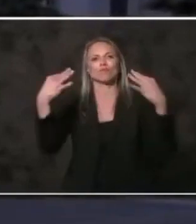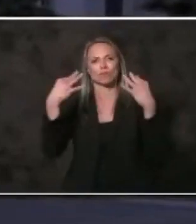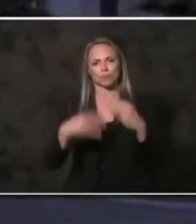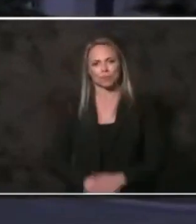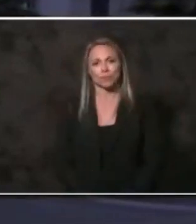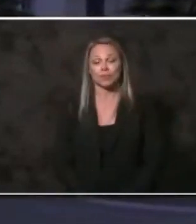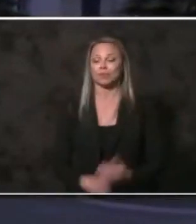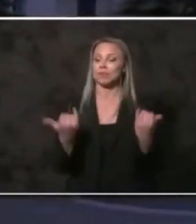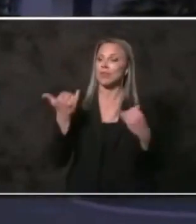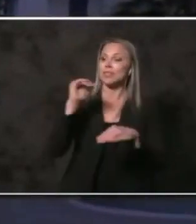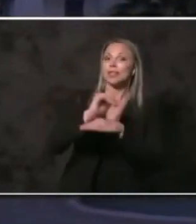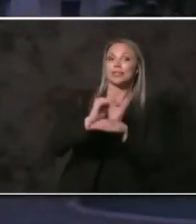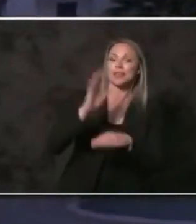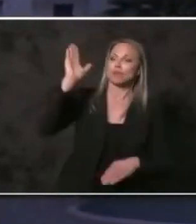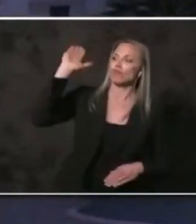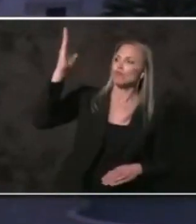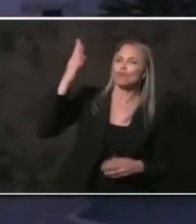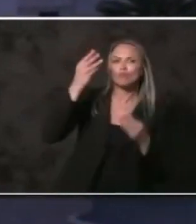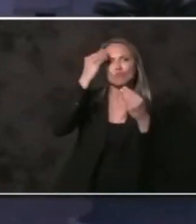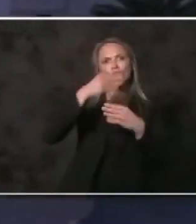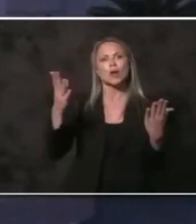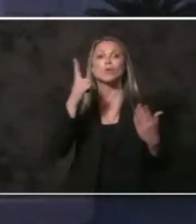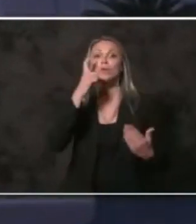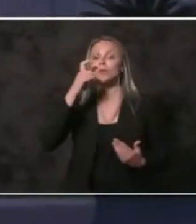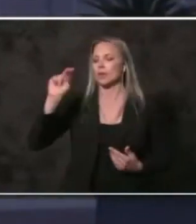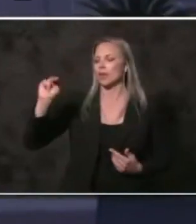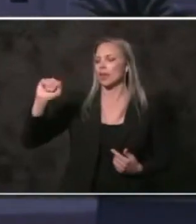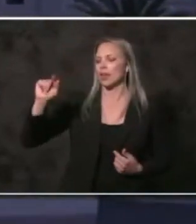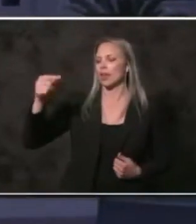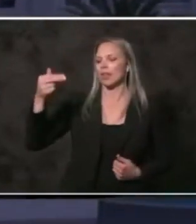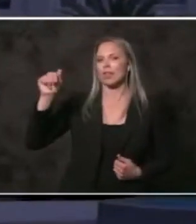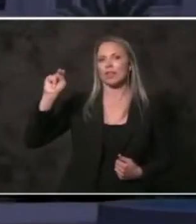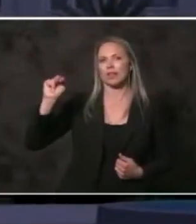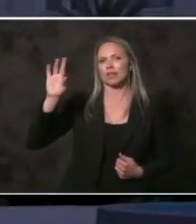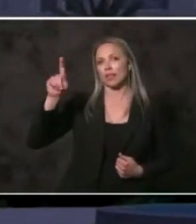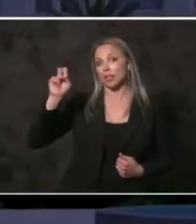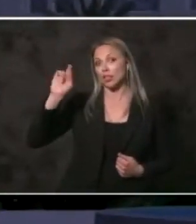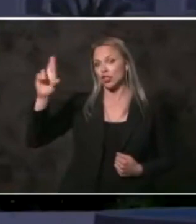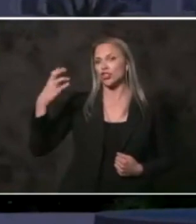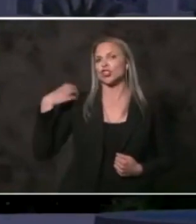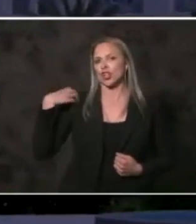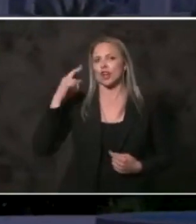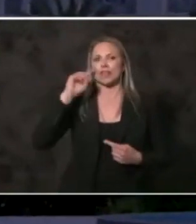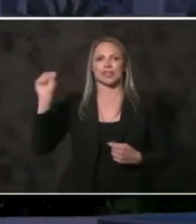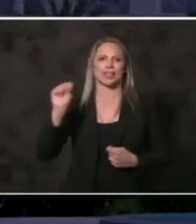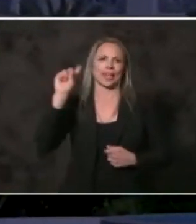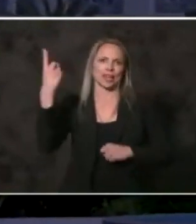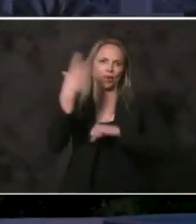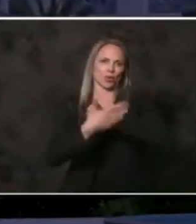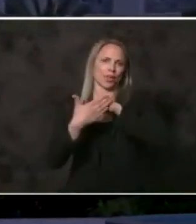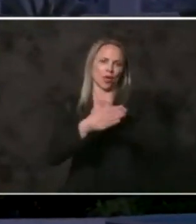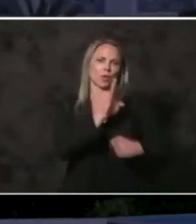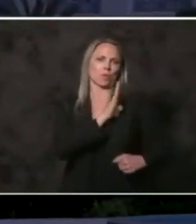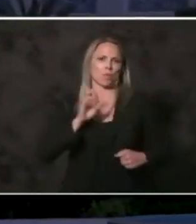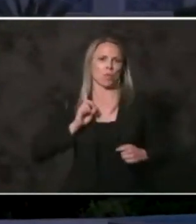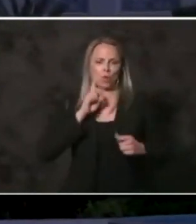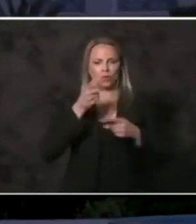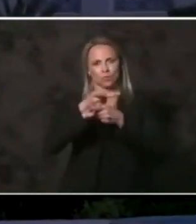This evening's address will be delivered by Nathan Fletcher, Chair of the San Diego County Board of Supervisors.